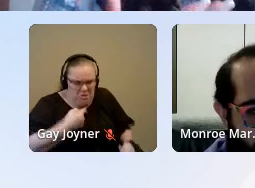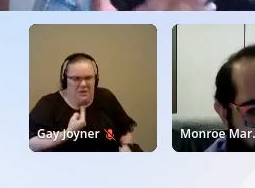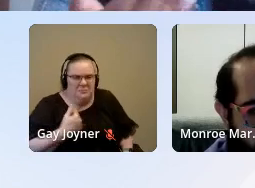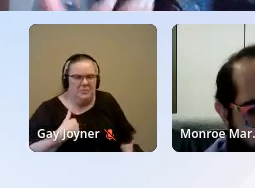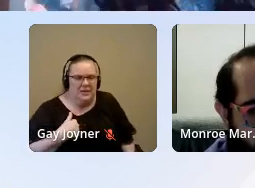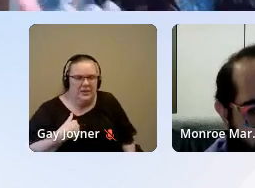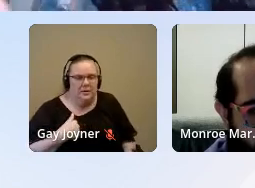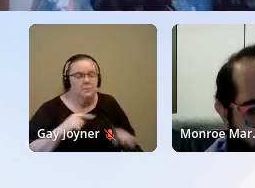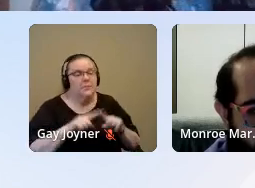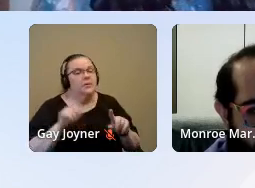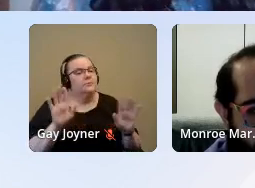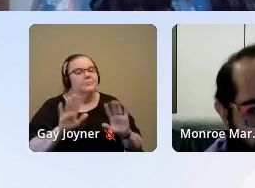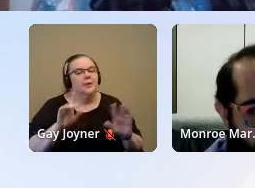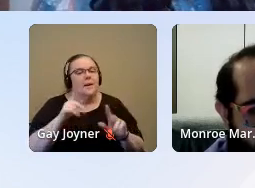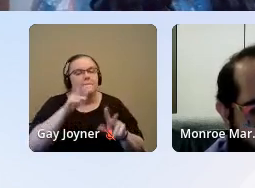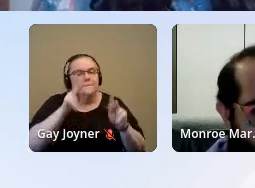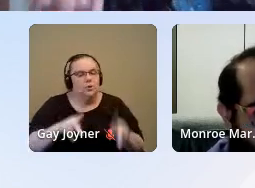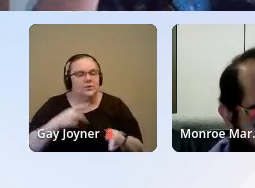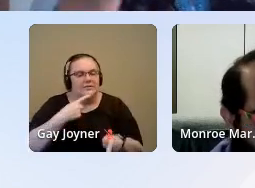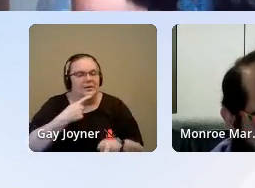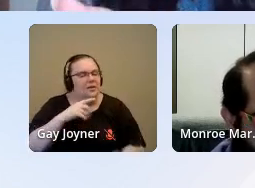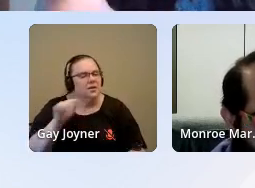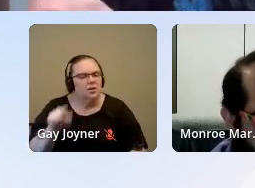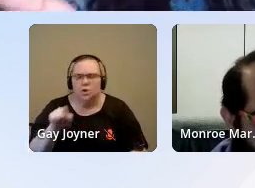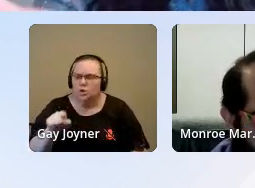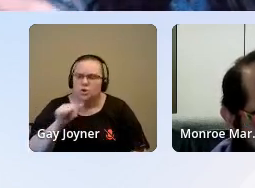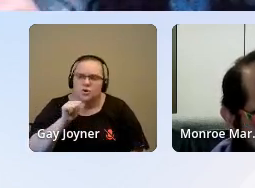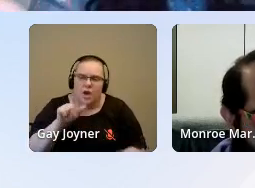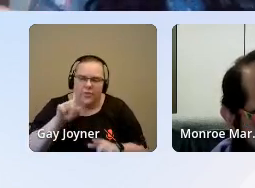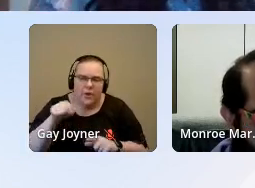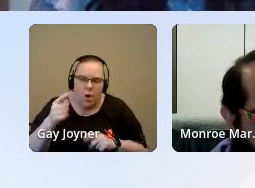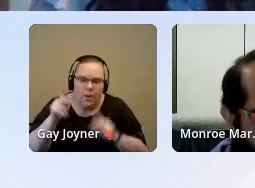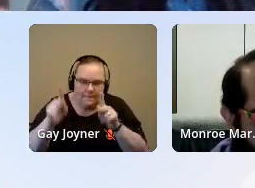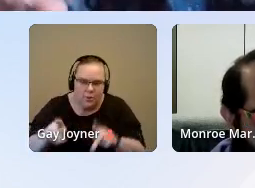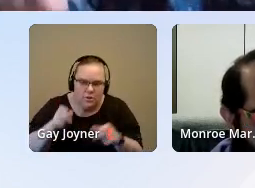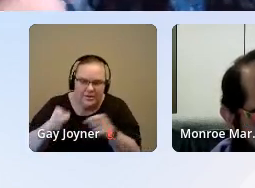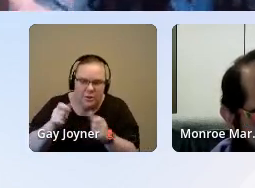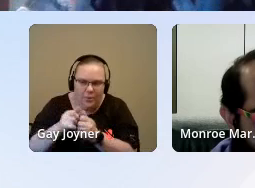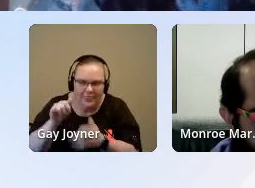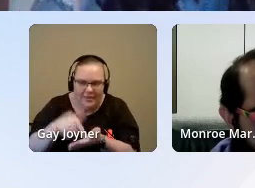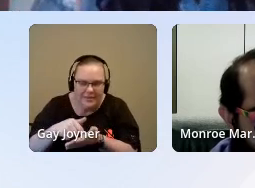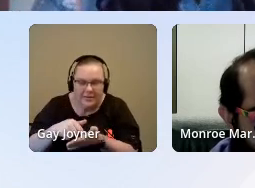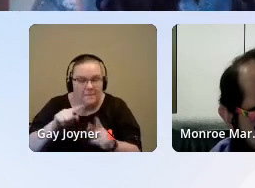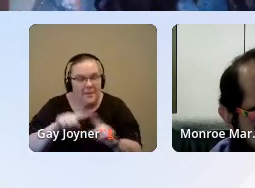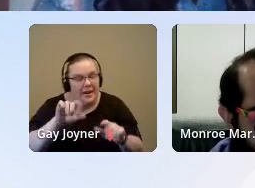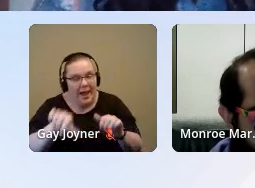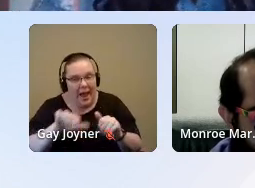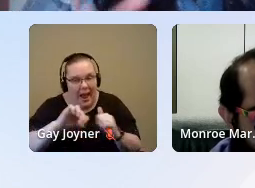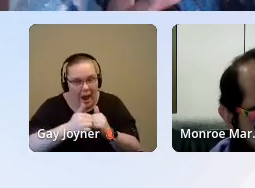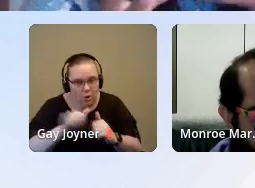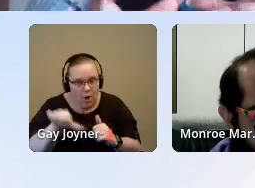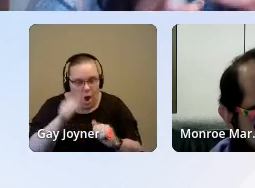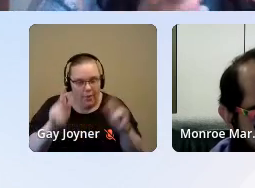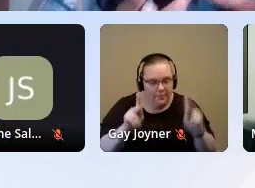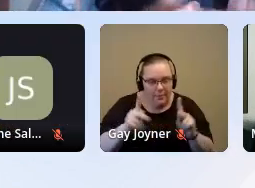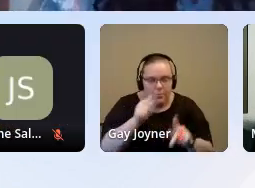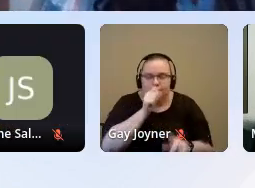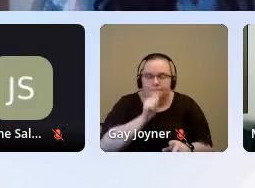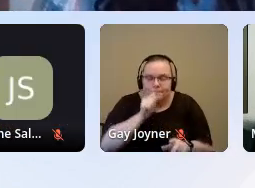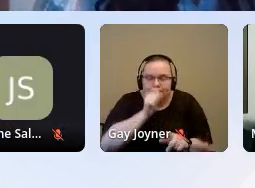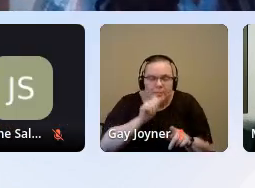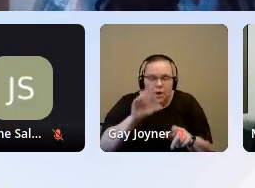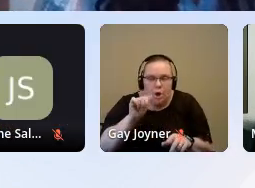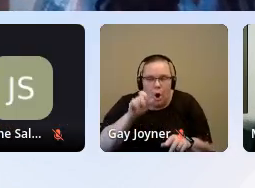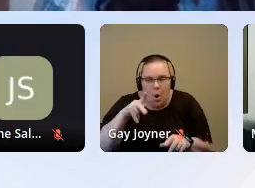someone say, you're not the only person who deals with this. And here's how other people cope. Here's how other people have healed. Let's talk about what